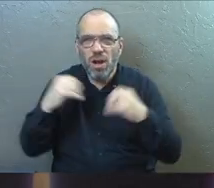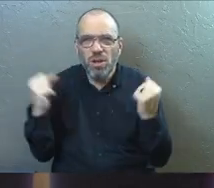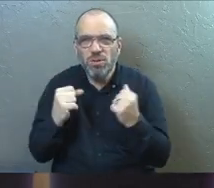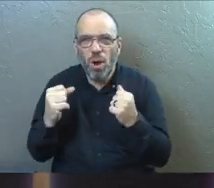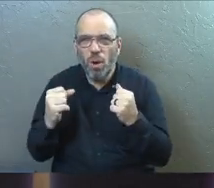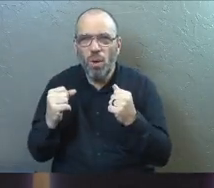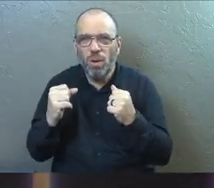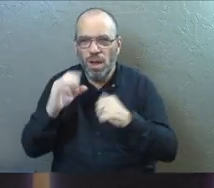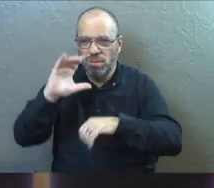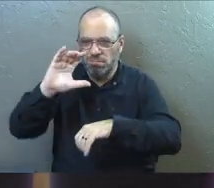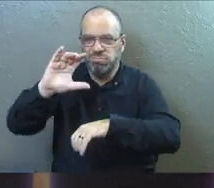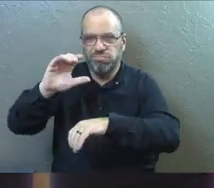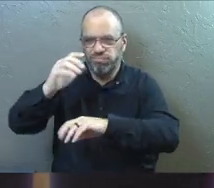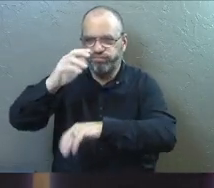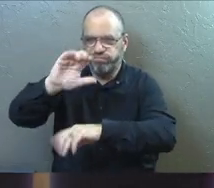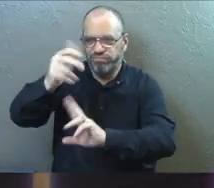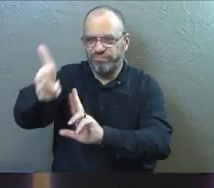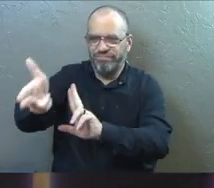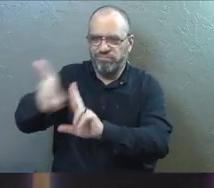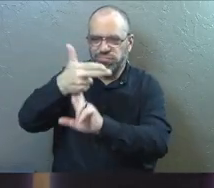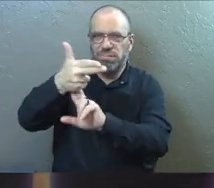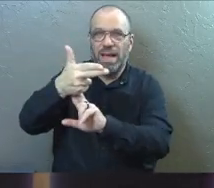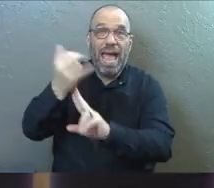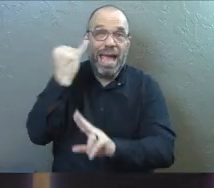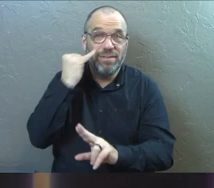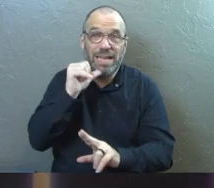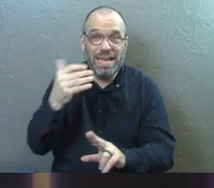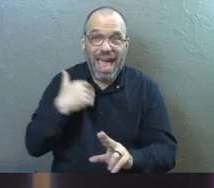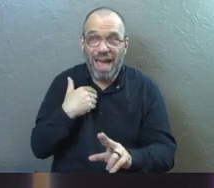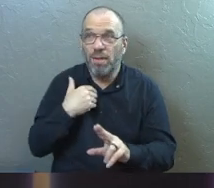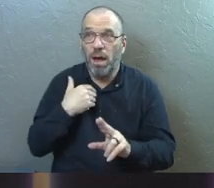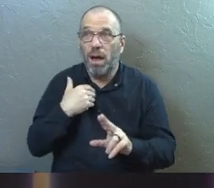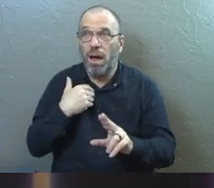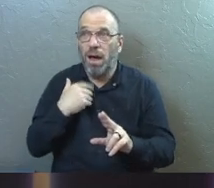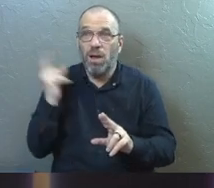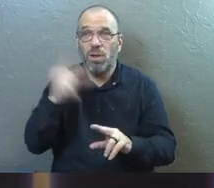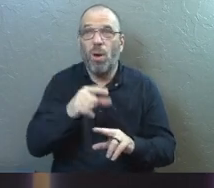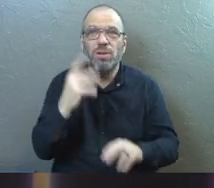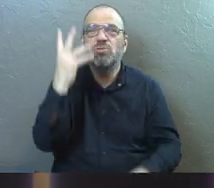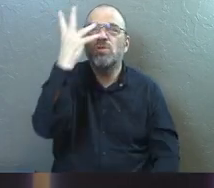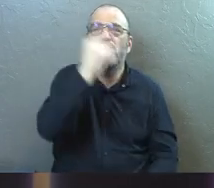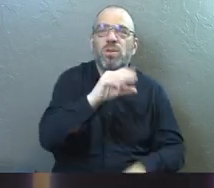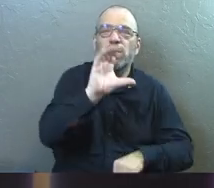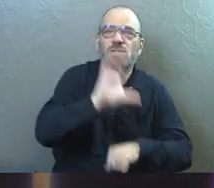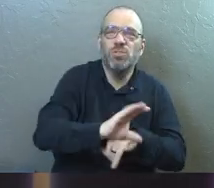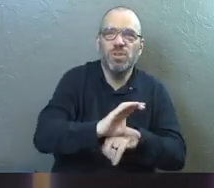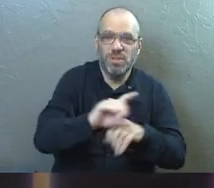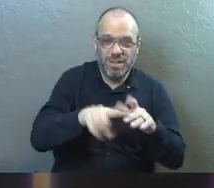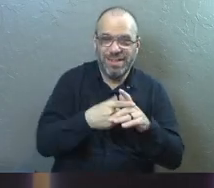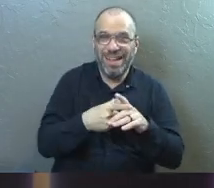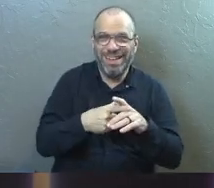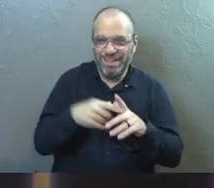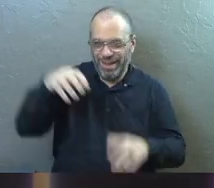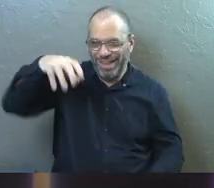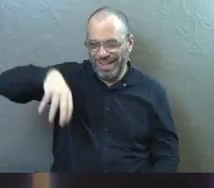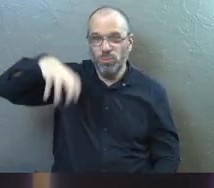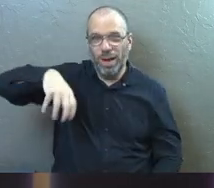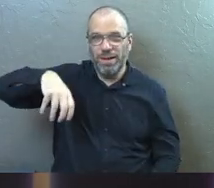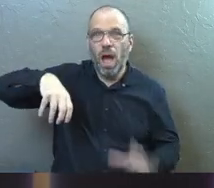cold it is when they put those signs out? And if we didn't have those signs everybody would go to the prettier church that's at the beginning of the road.